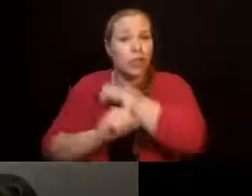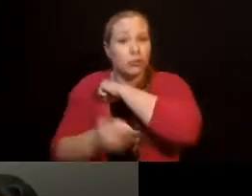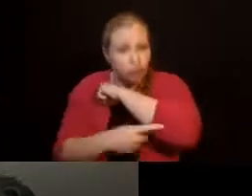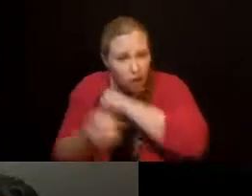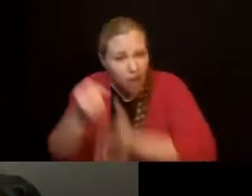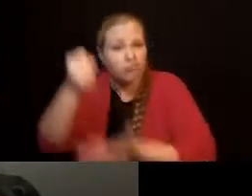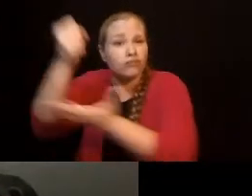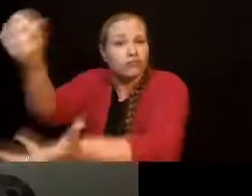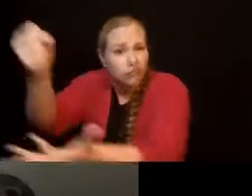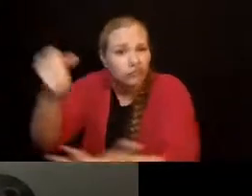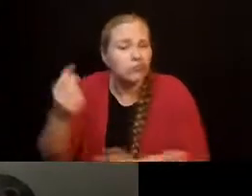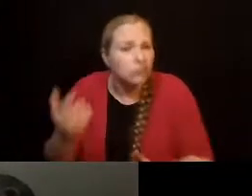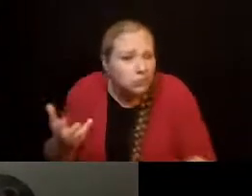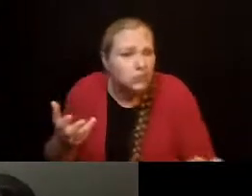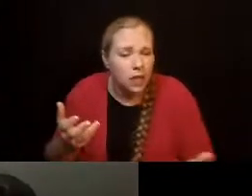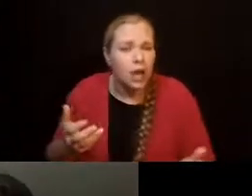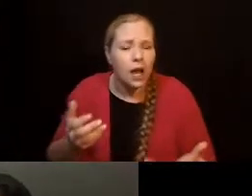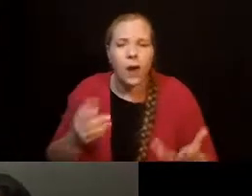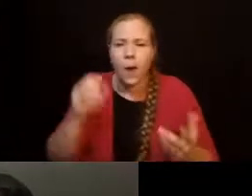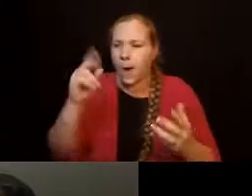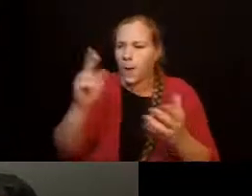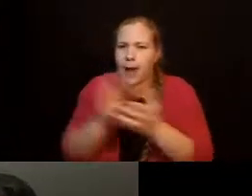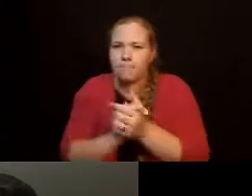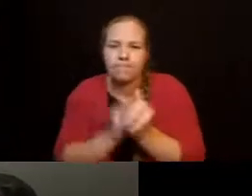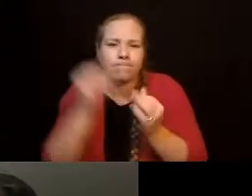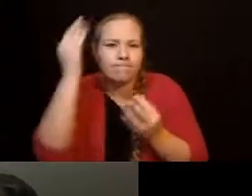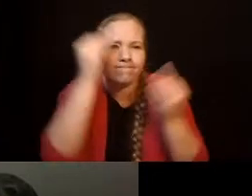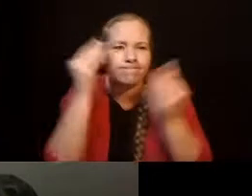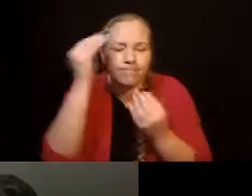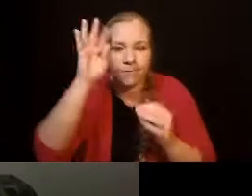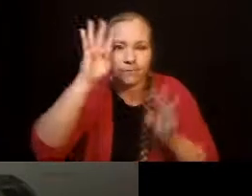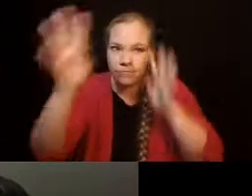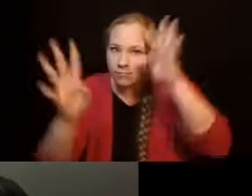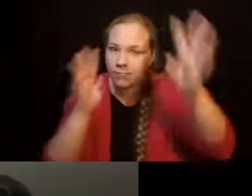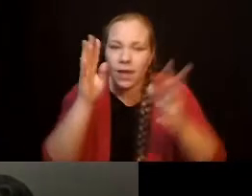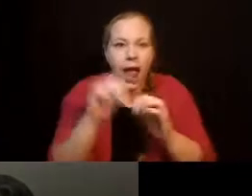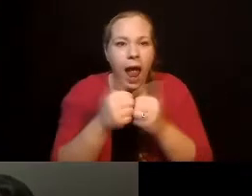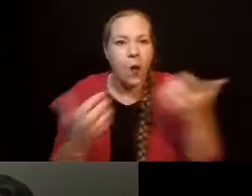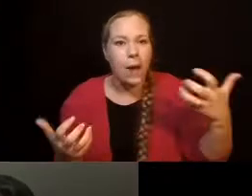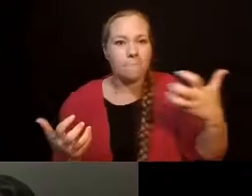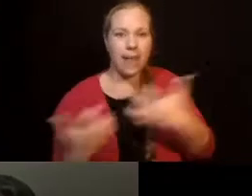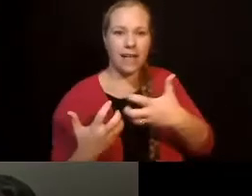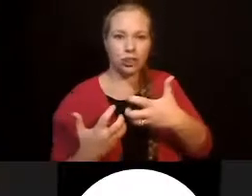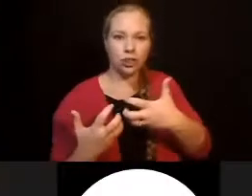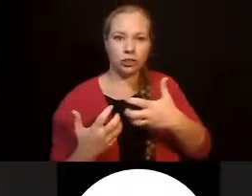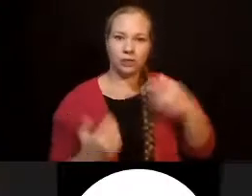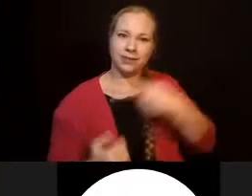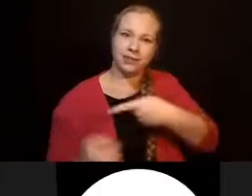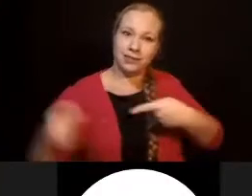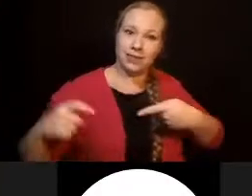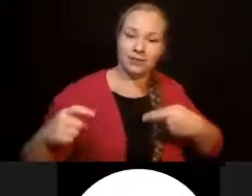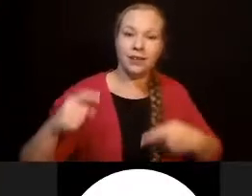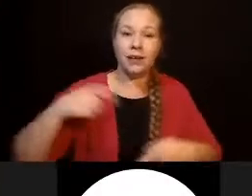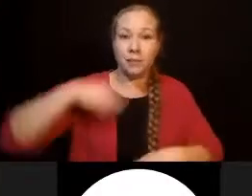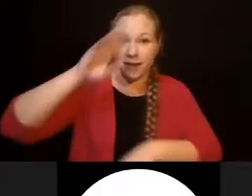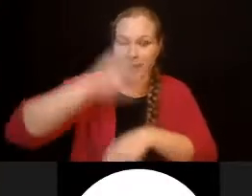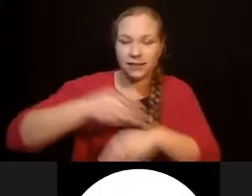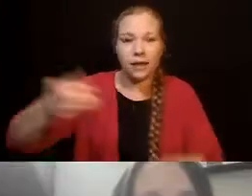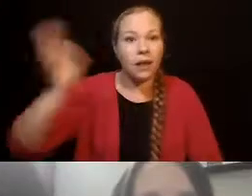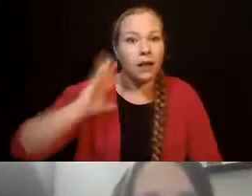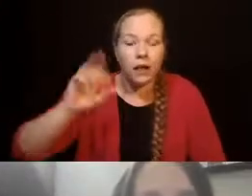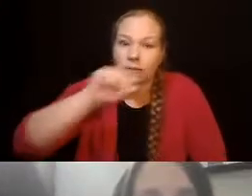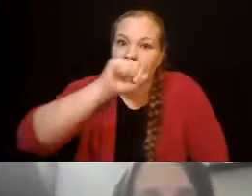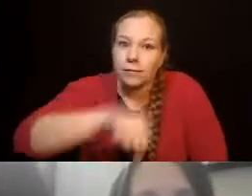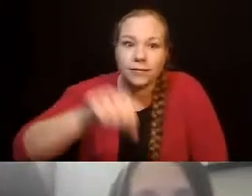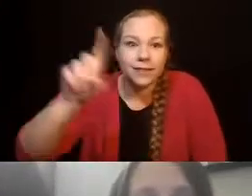Jesse was really into, um, at the time he was really into, uh, Dolly Parton and Burt Reynolds. He really